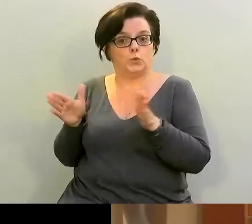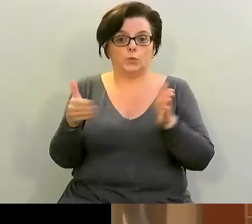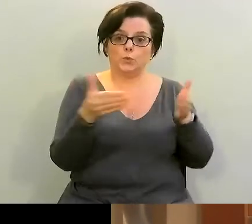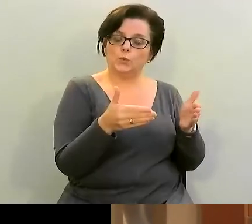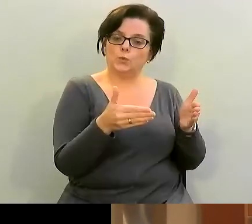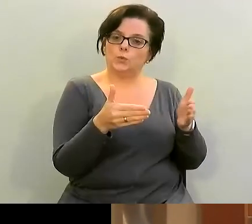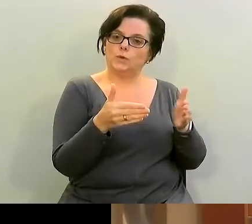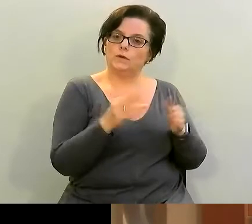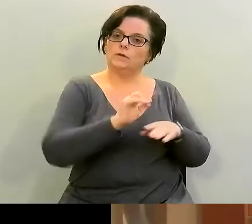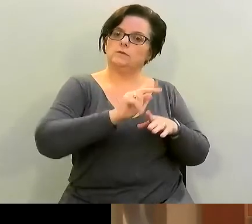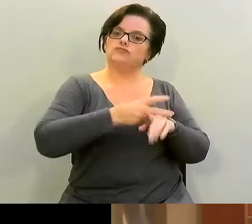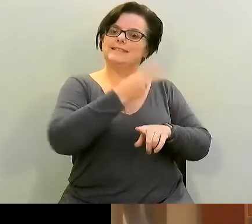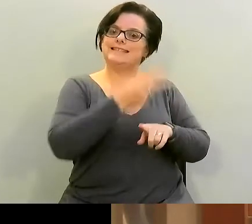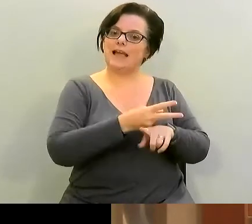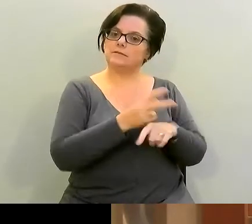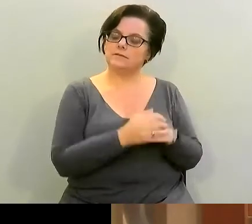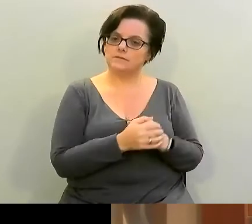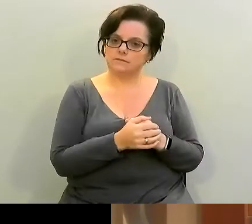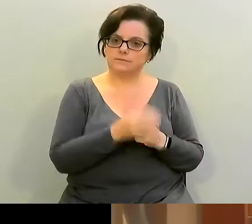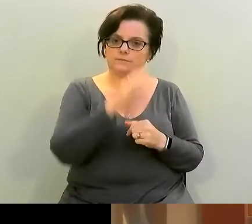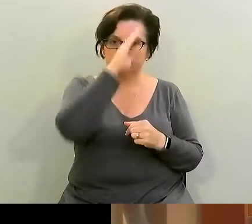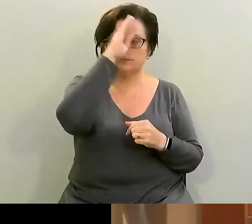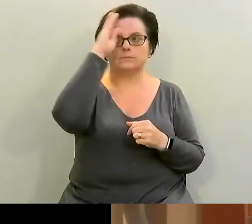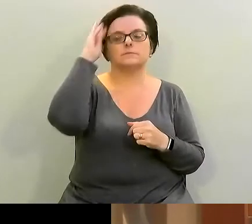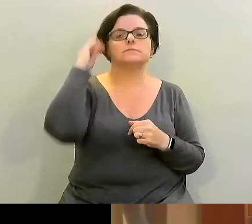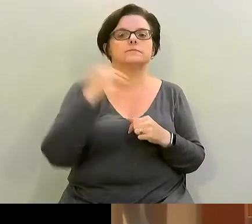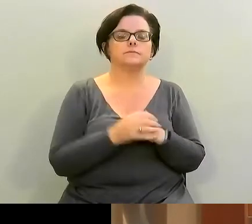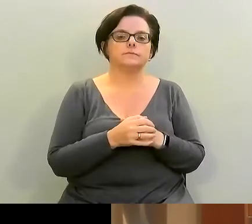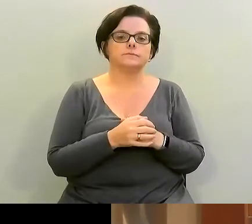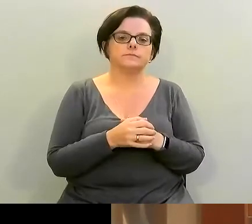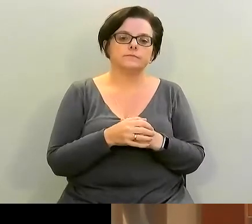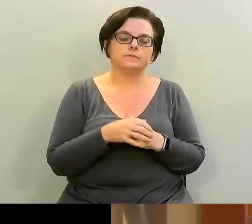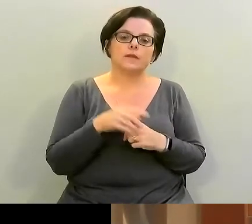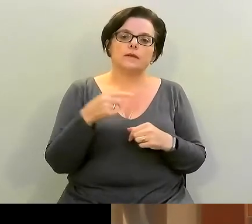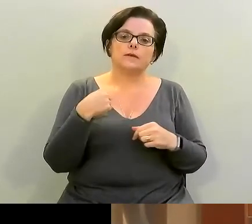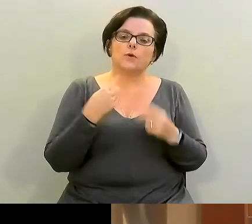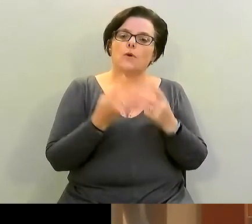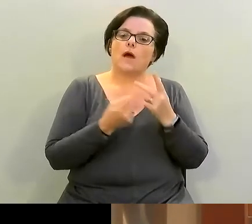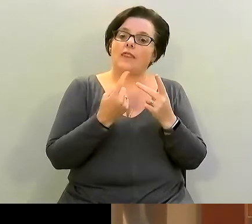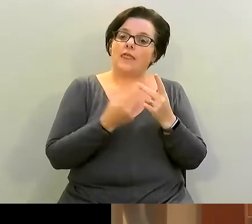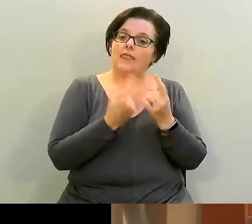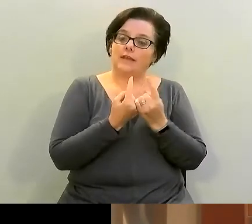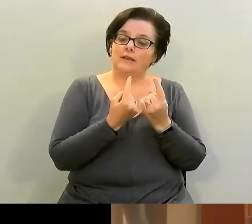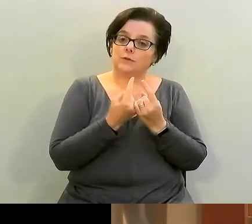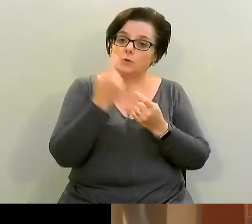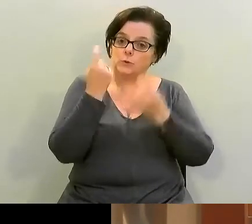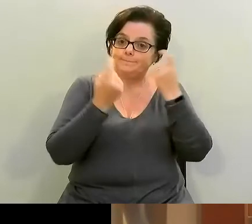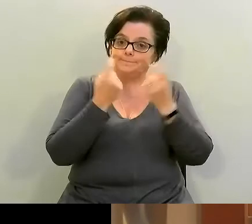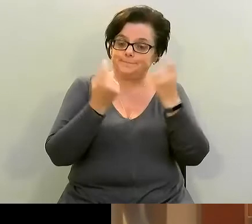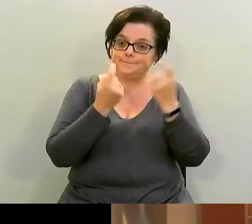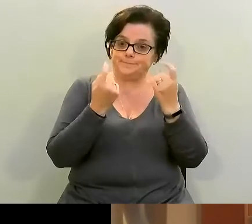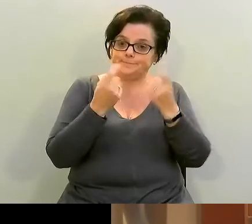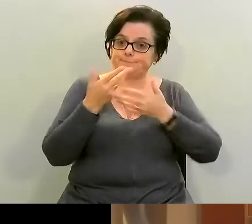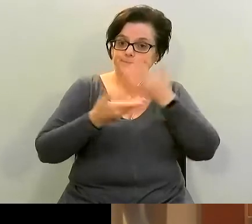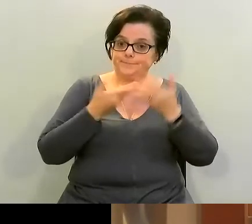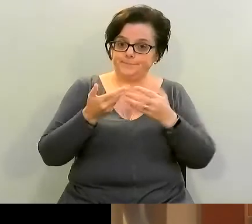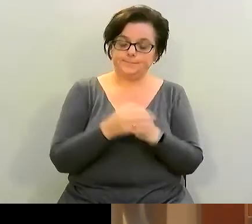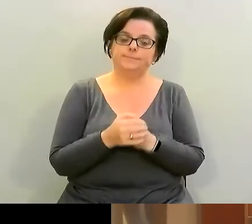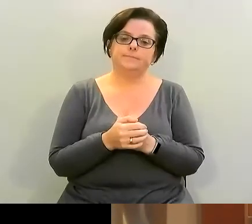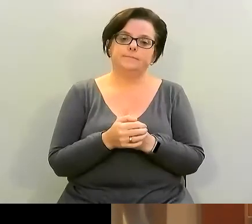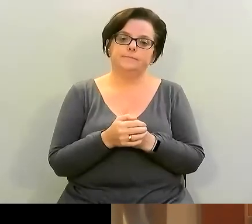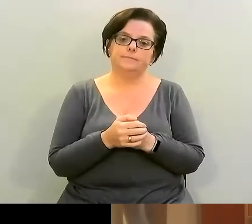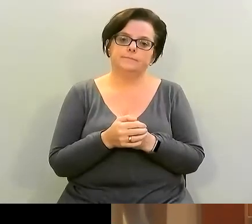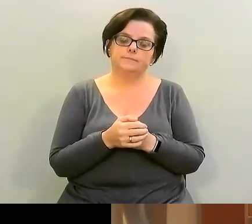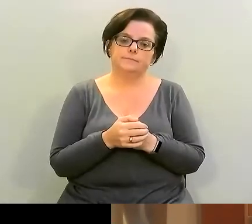so the other important thing in relation to all of this to explain is that there's a lot of